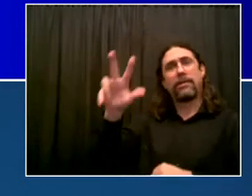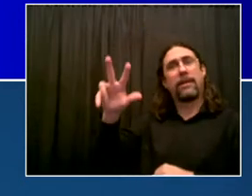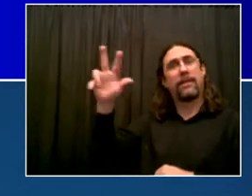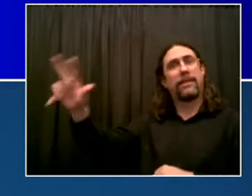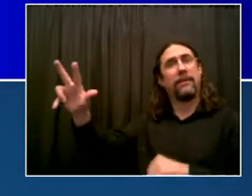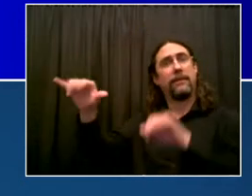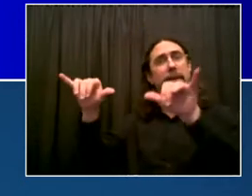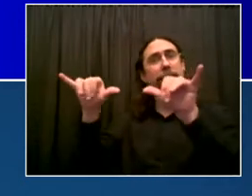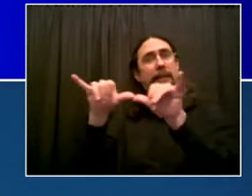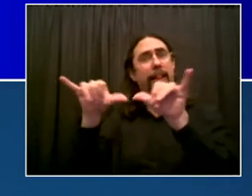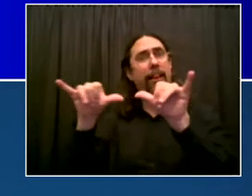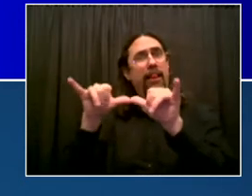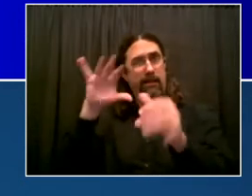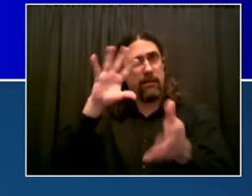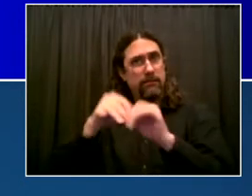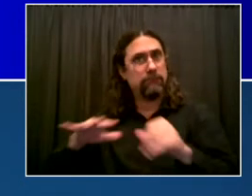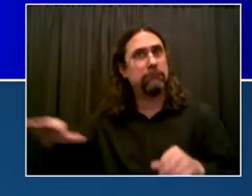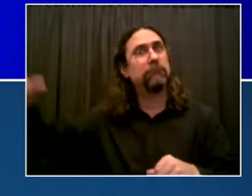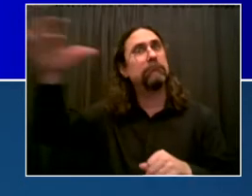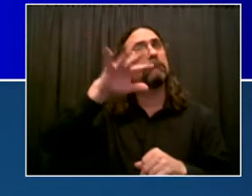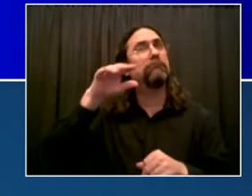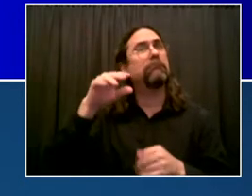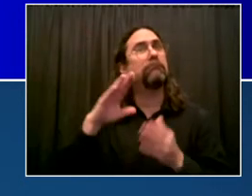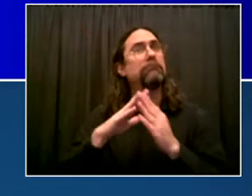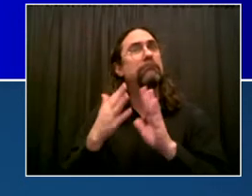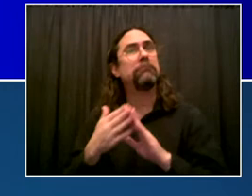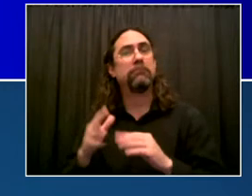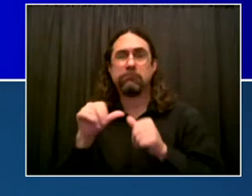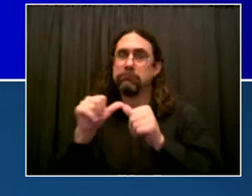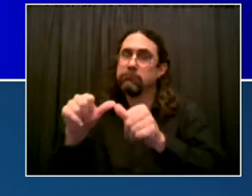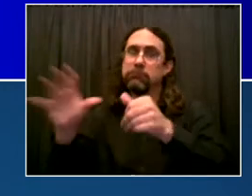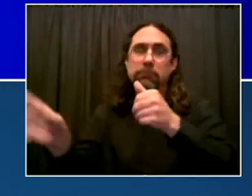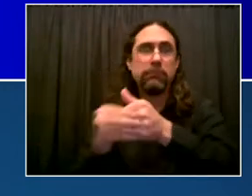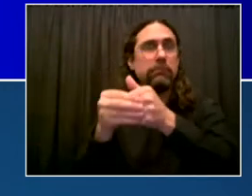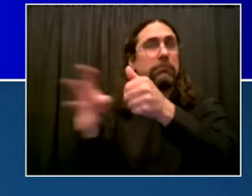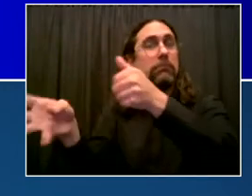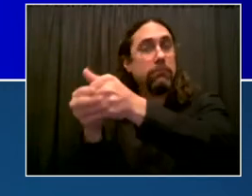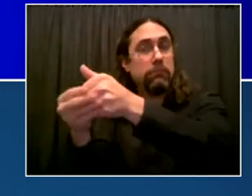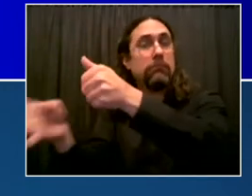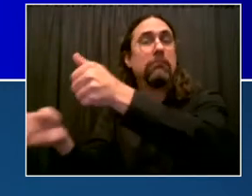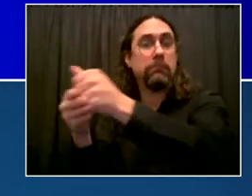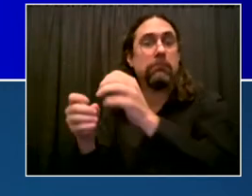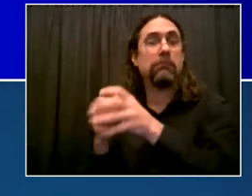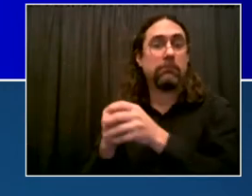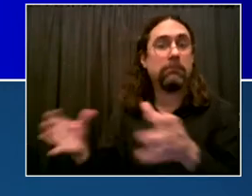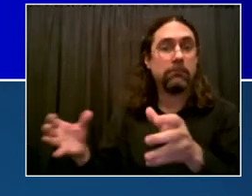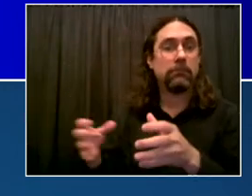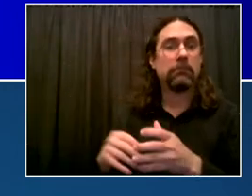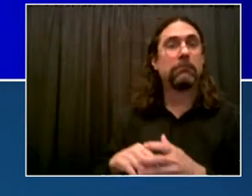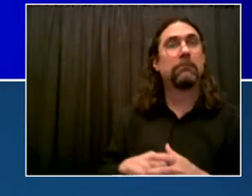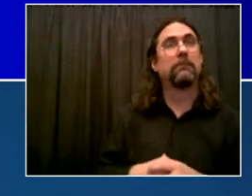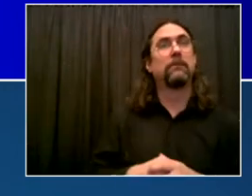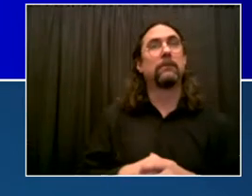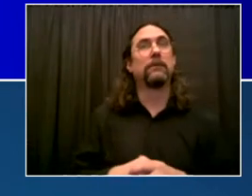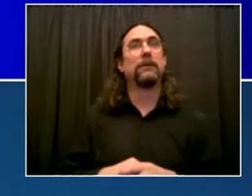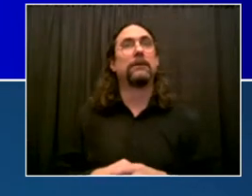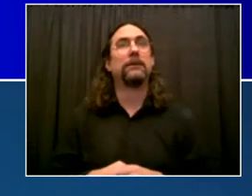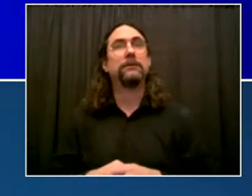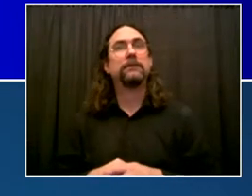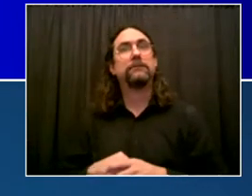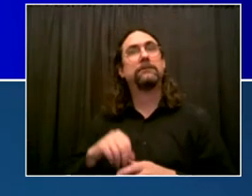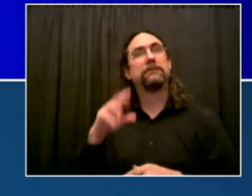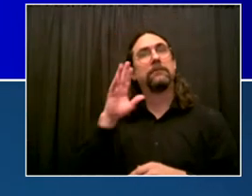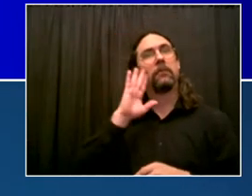changes we talked about in the state of the city. Entire new lanes devoted to bikes on the Brooklyn Bridge and the Queensborough Bridge.